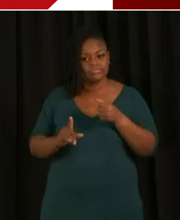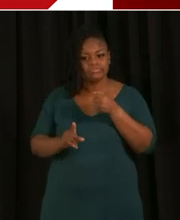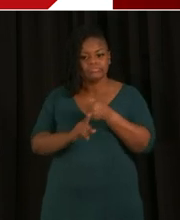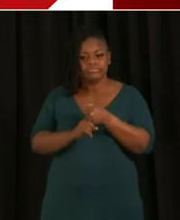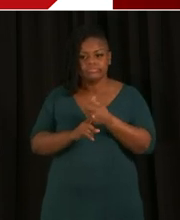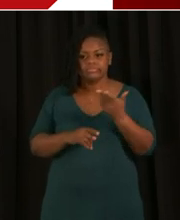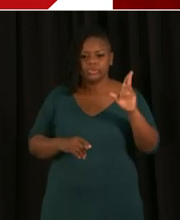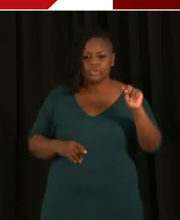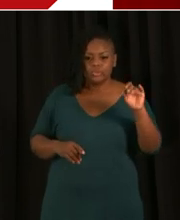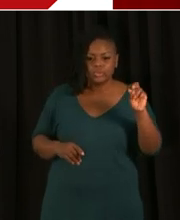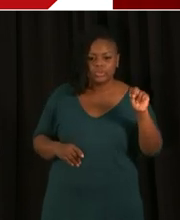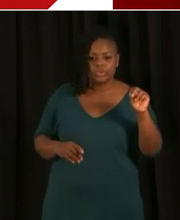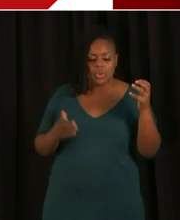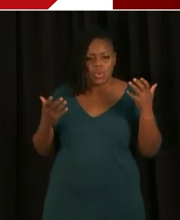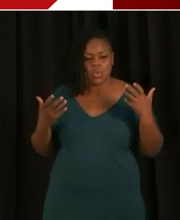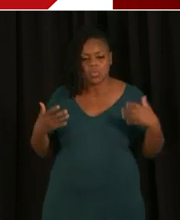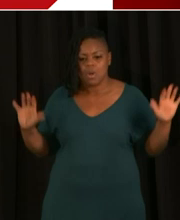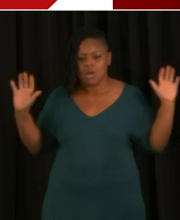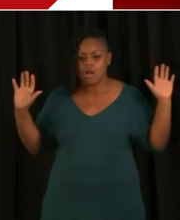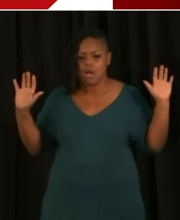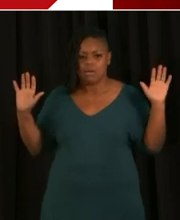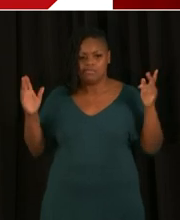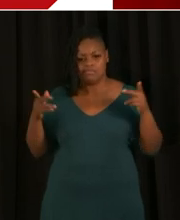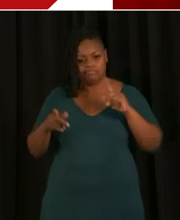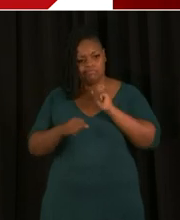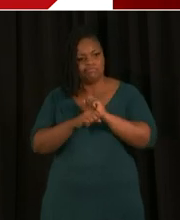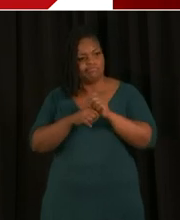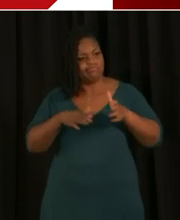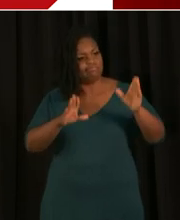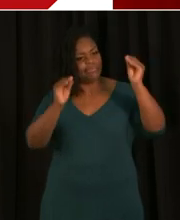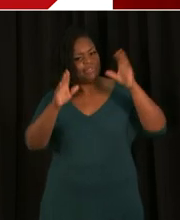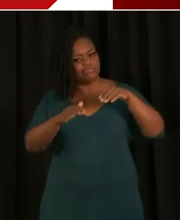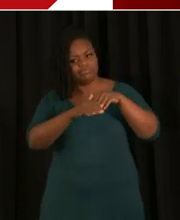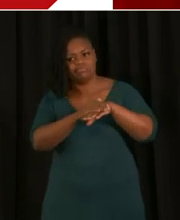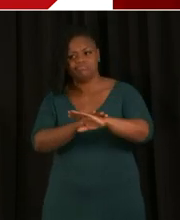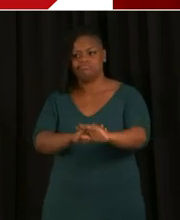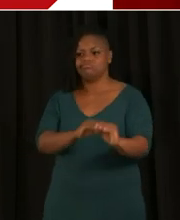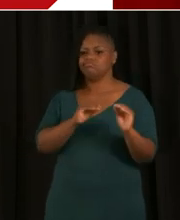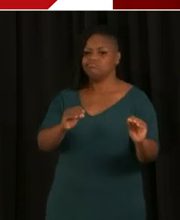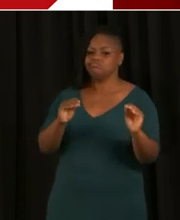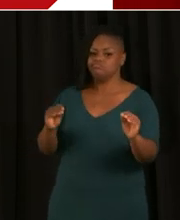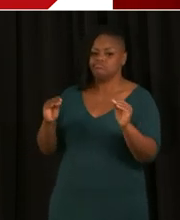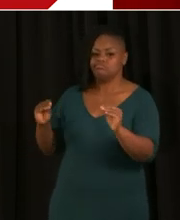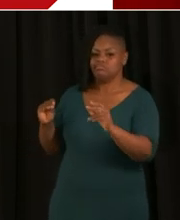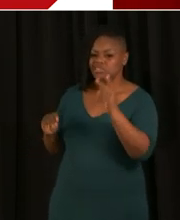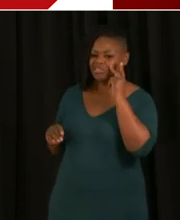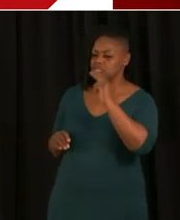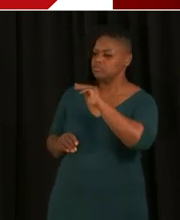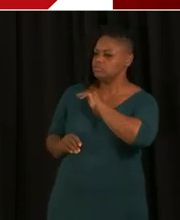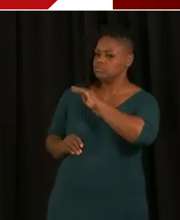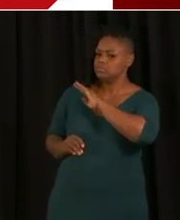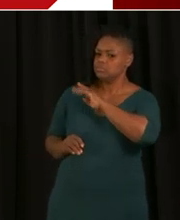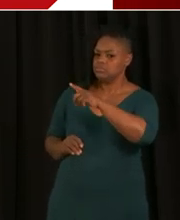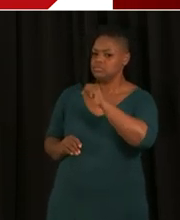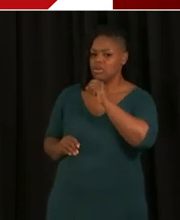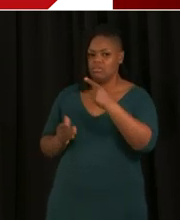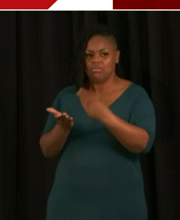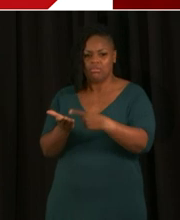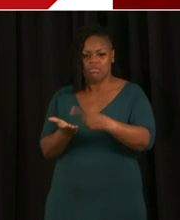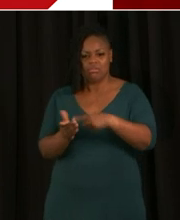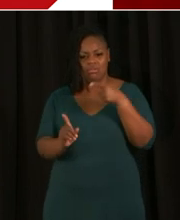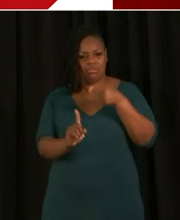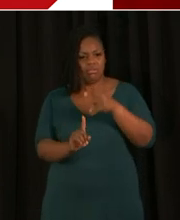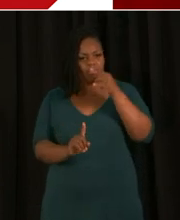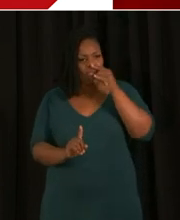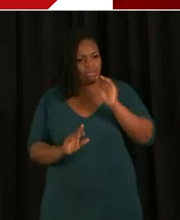teachers to come back for special needs and homeless children. I don't see the mayor out there at all on this. I frankly think,